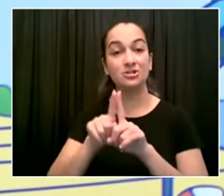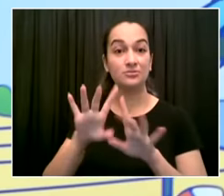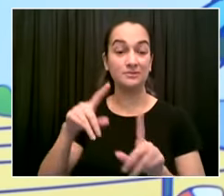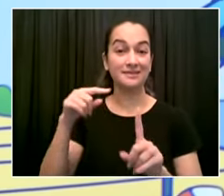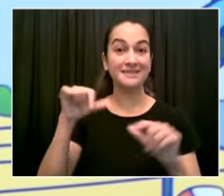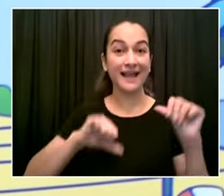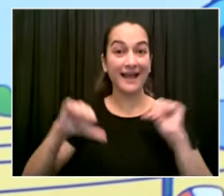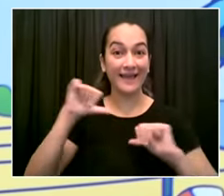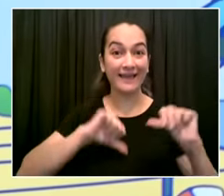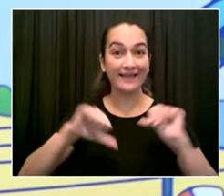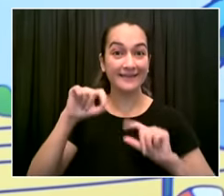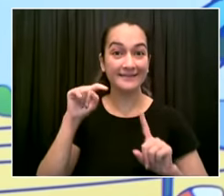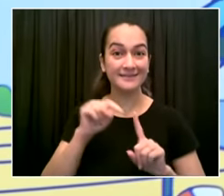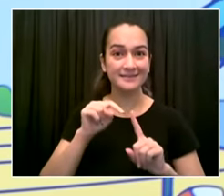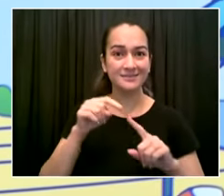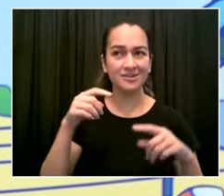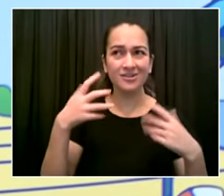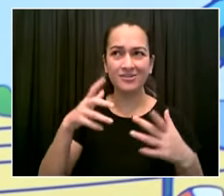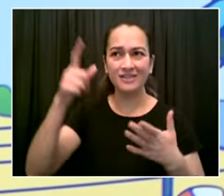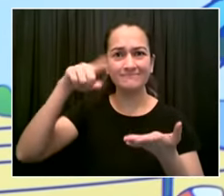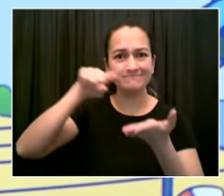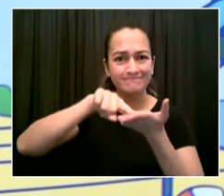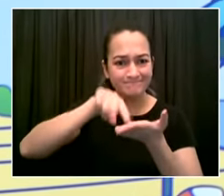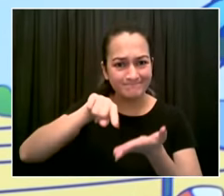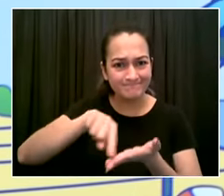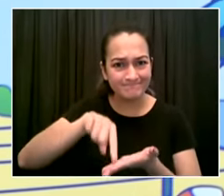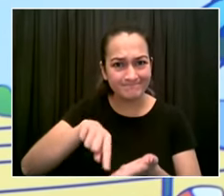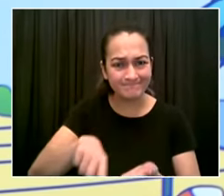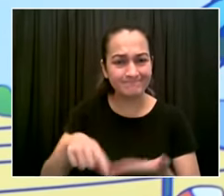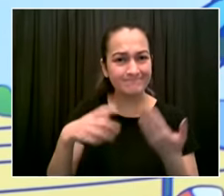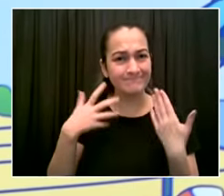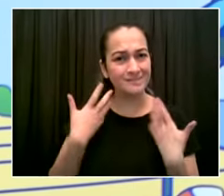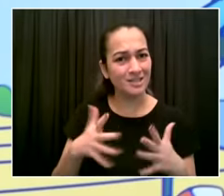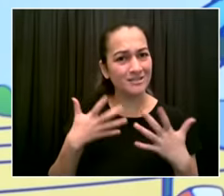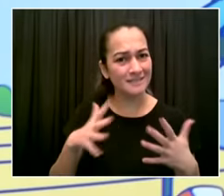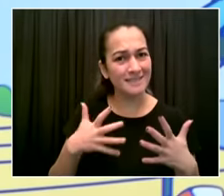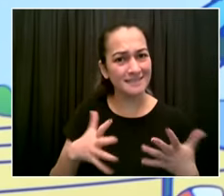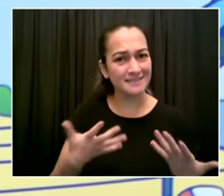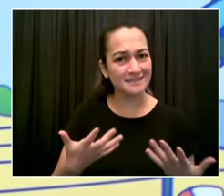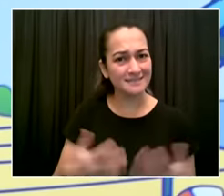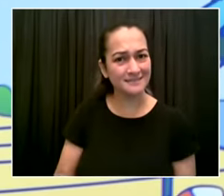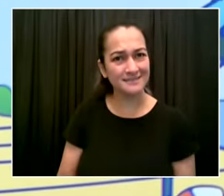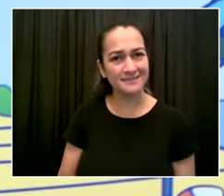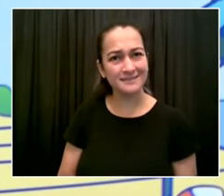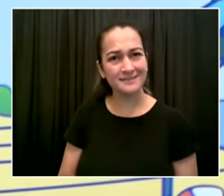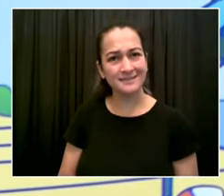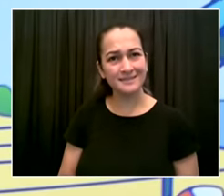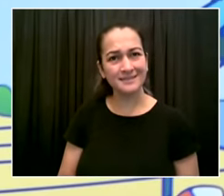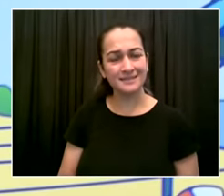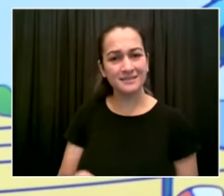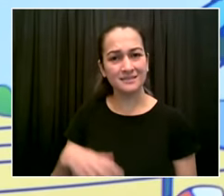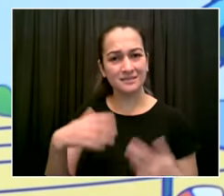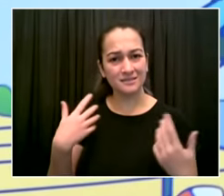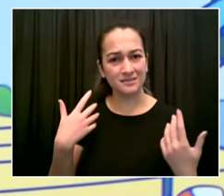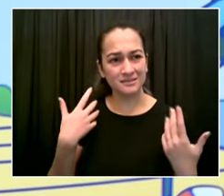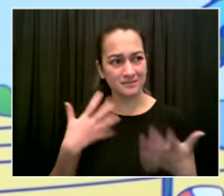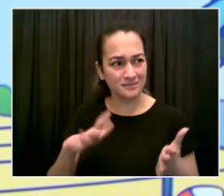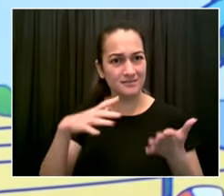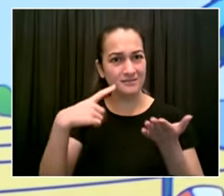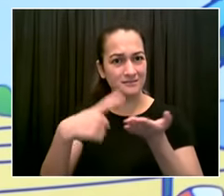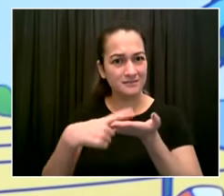are we actually going to talk about science together we actually going to talk about the data and the facts are we going to talk about all the misinformation out there